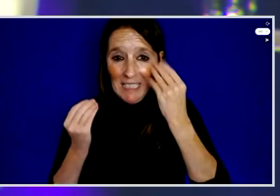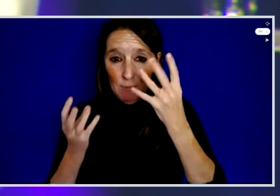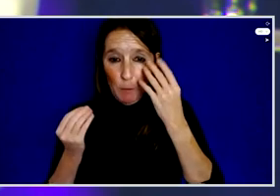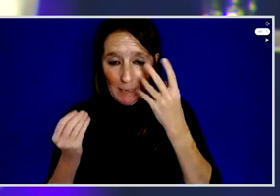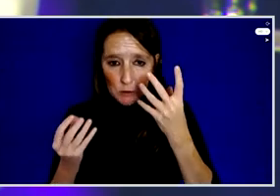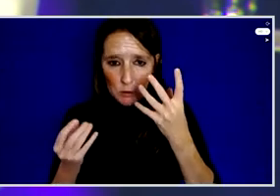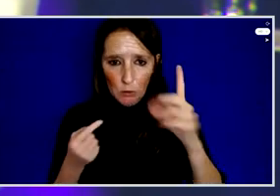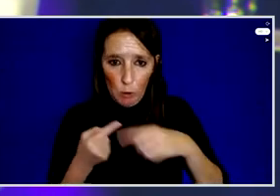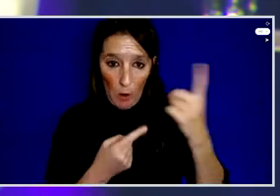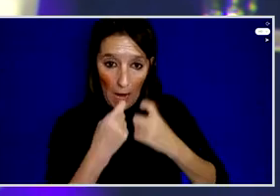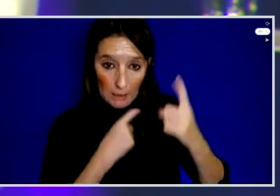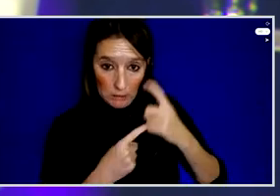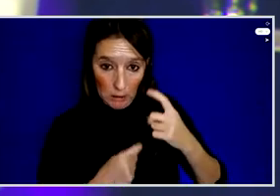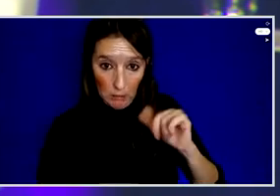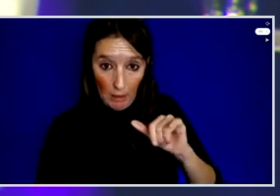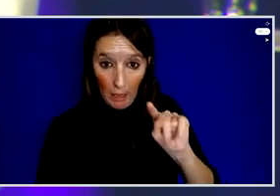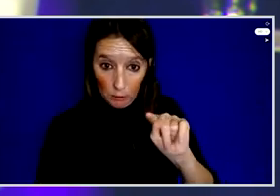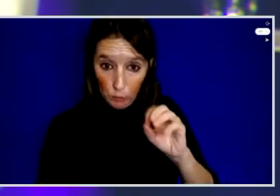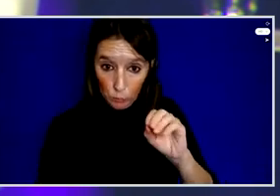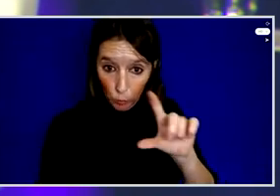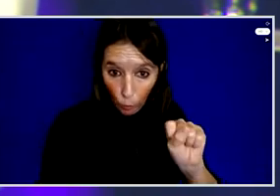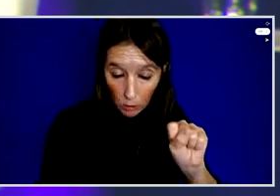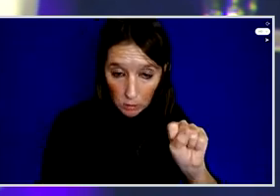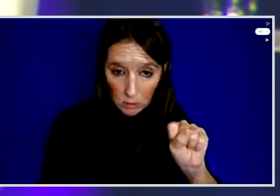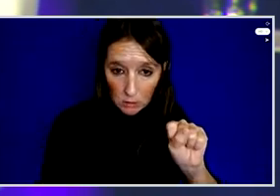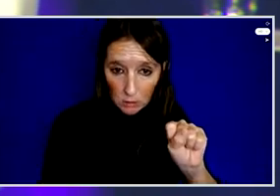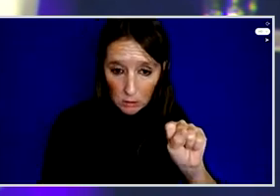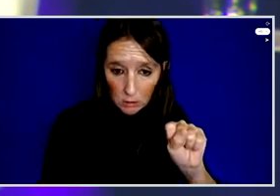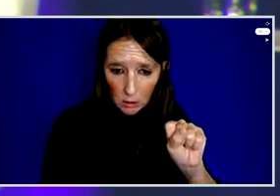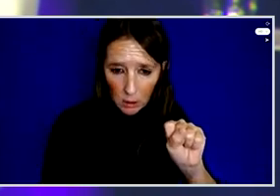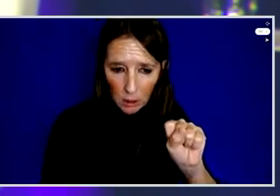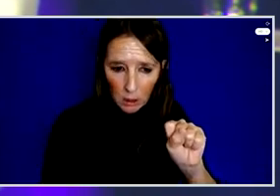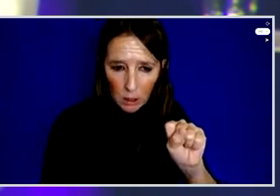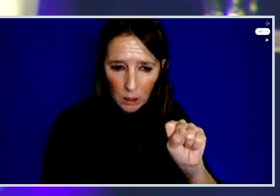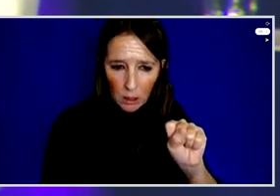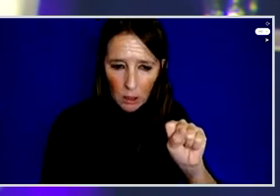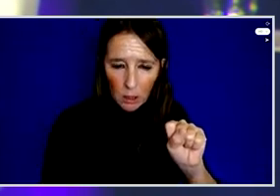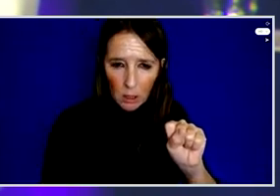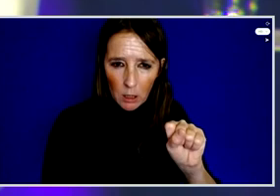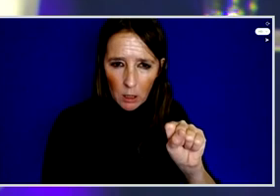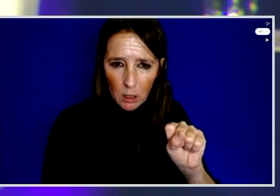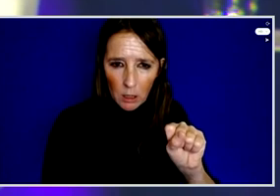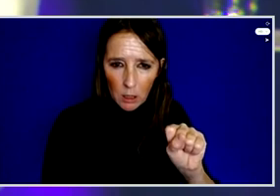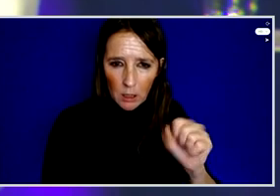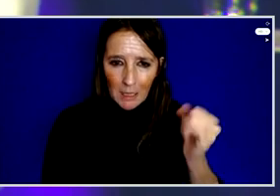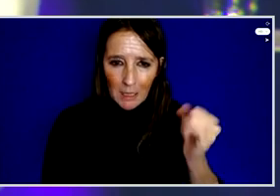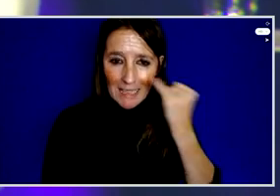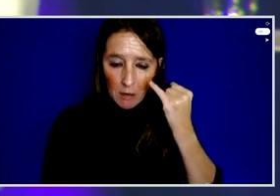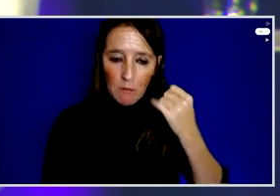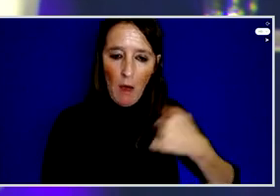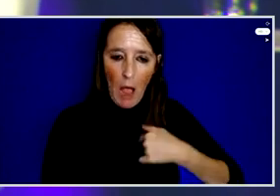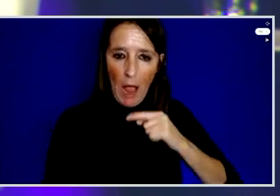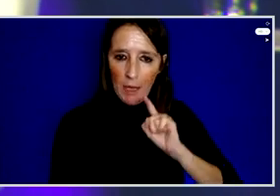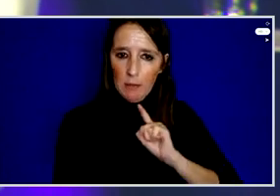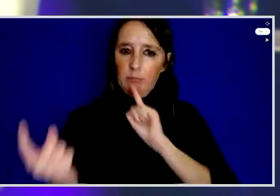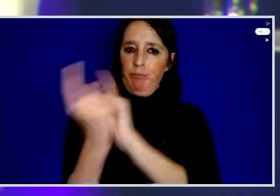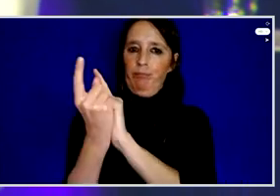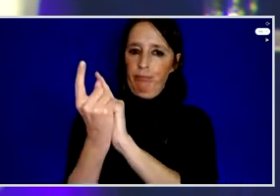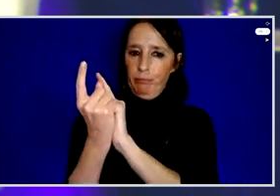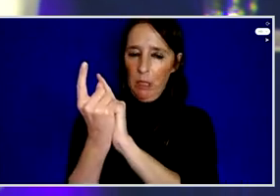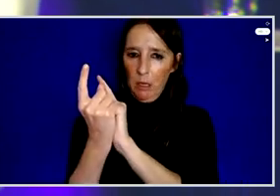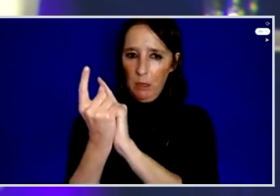asking like the tools how I work if I can't go to the ministry or secretary yet so